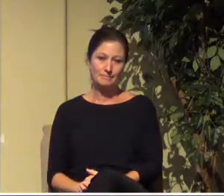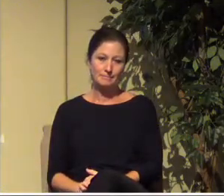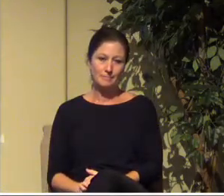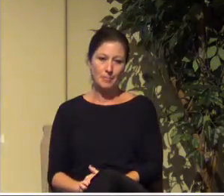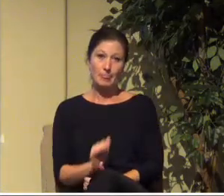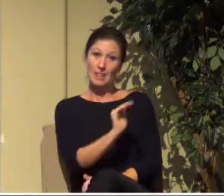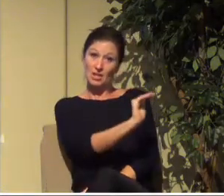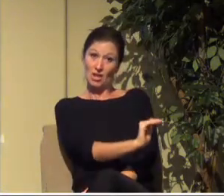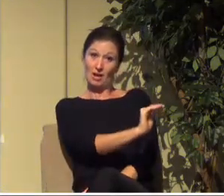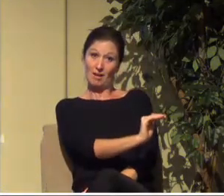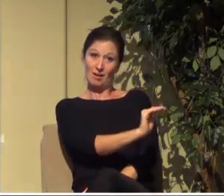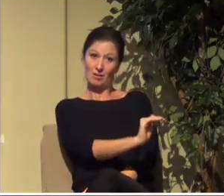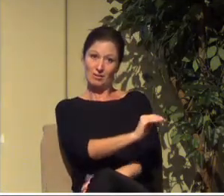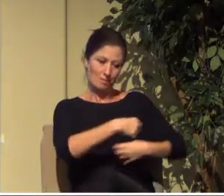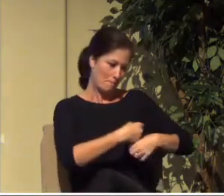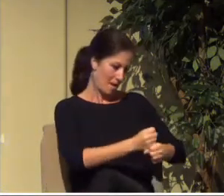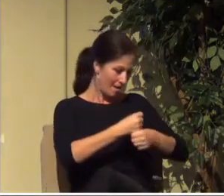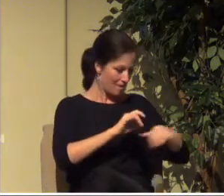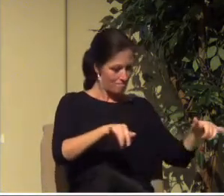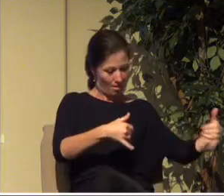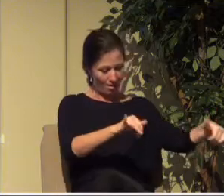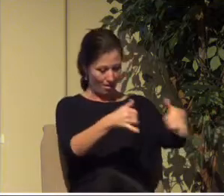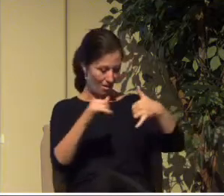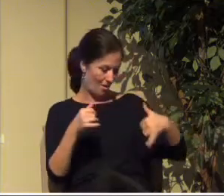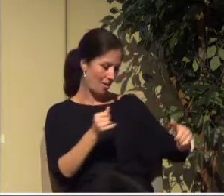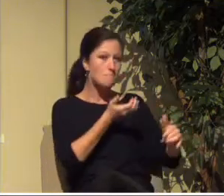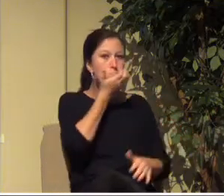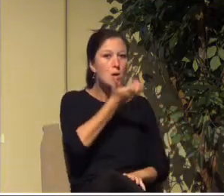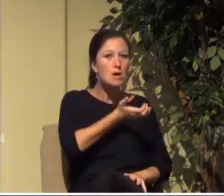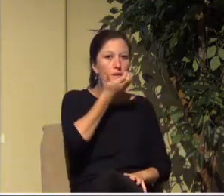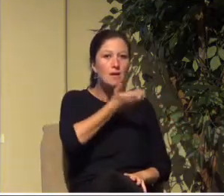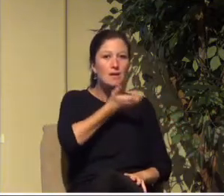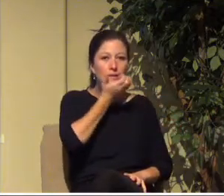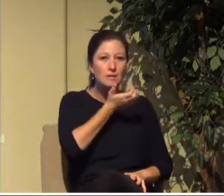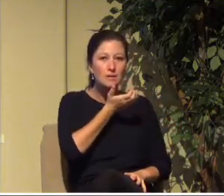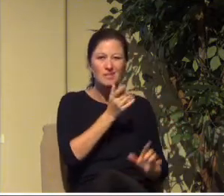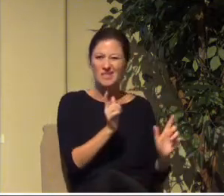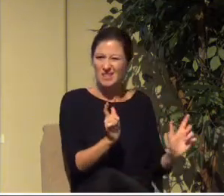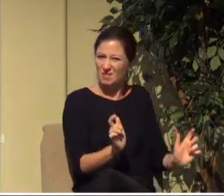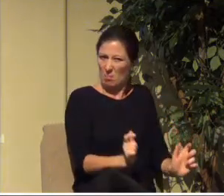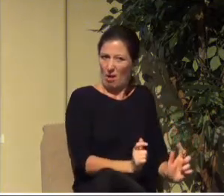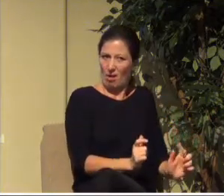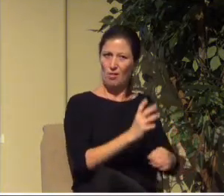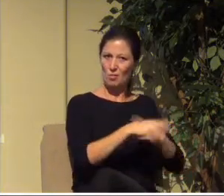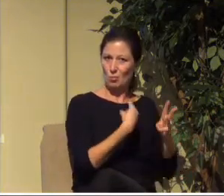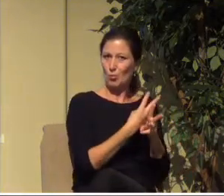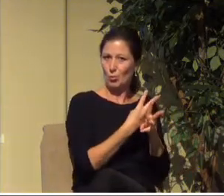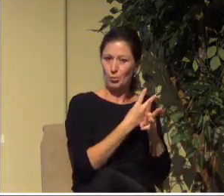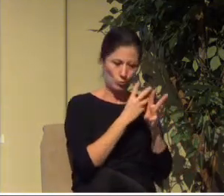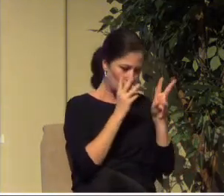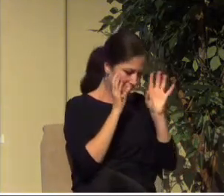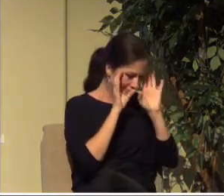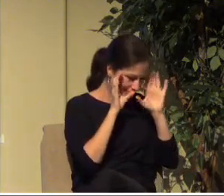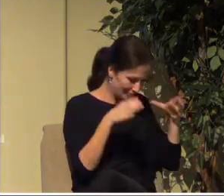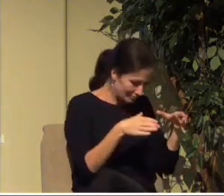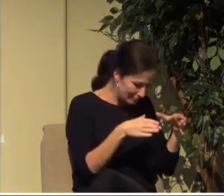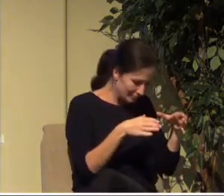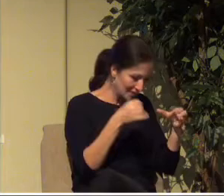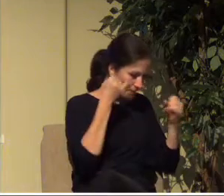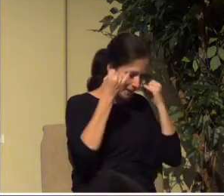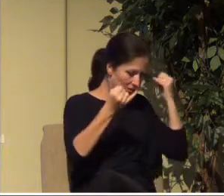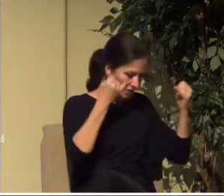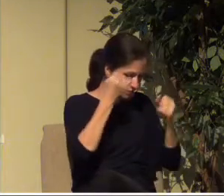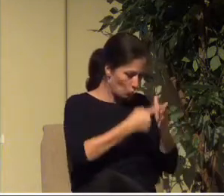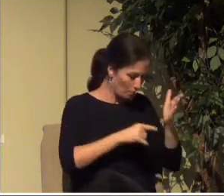A child making mud pies in the slums has a very small world a very small imagination of what life